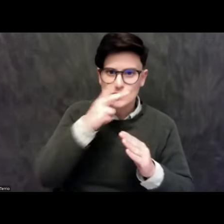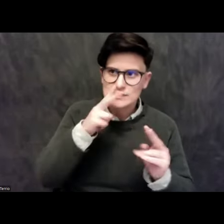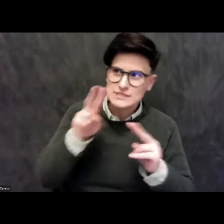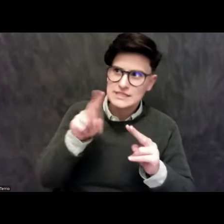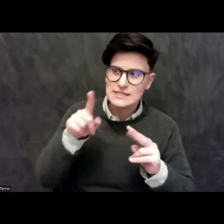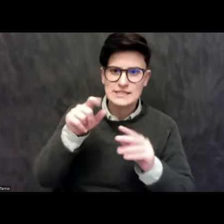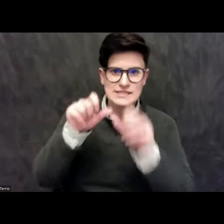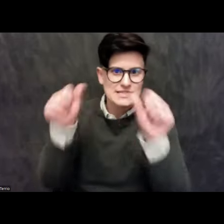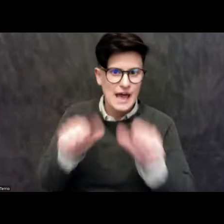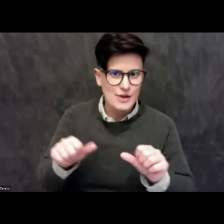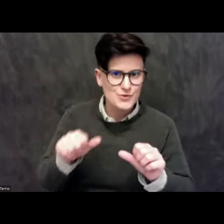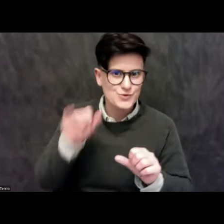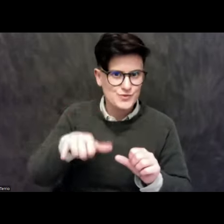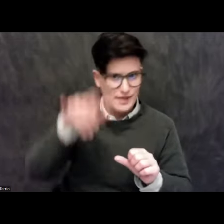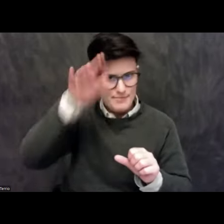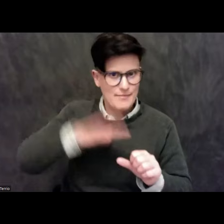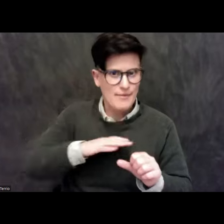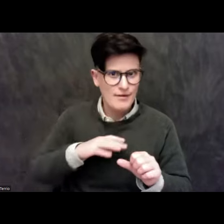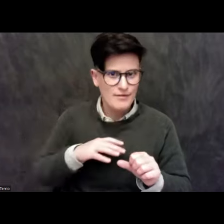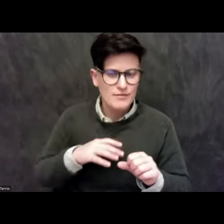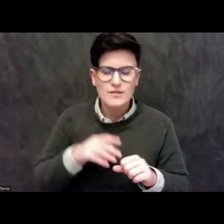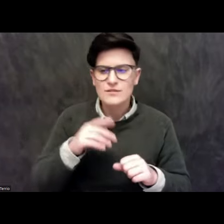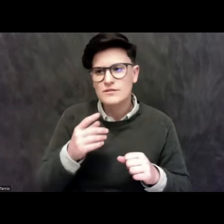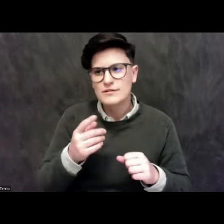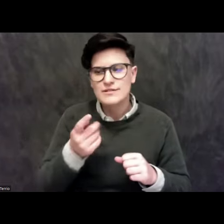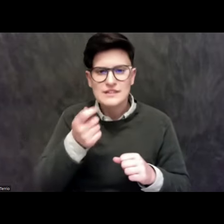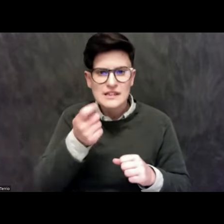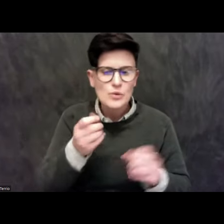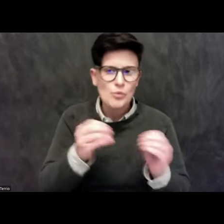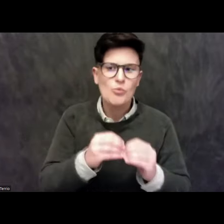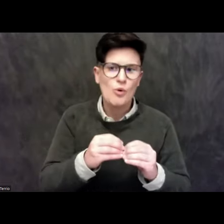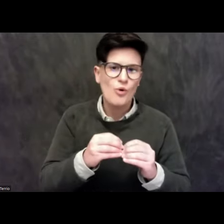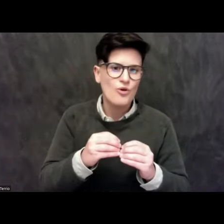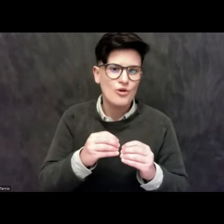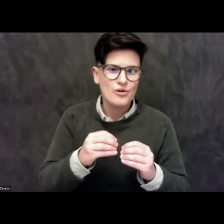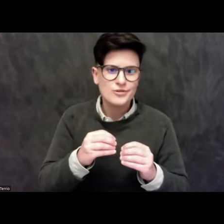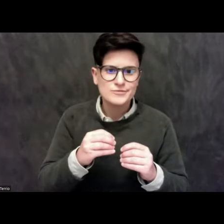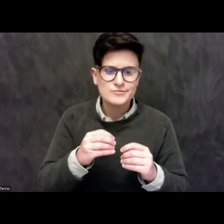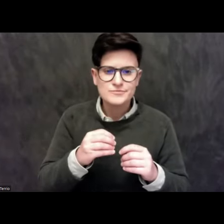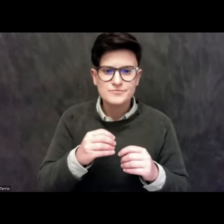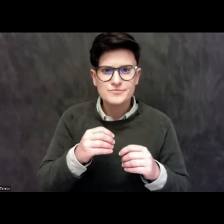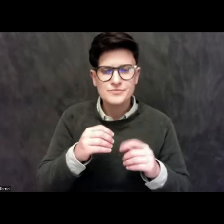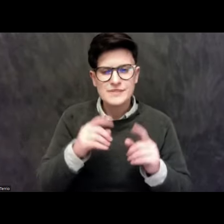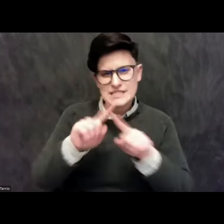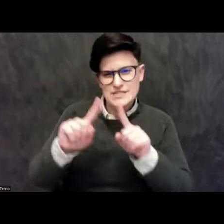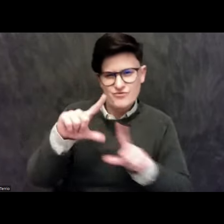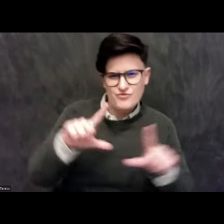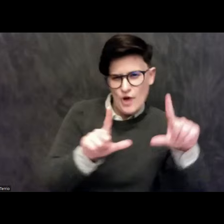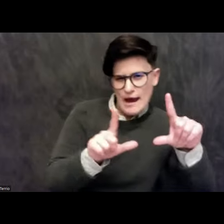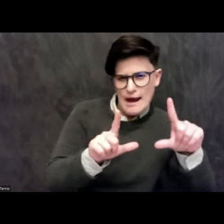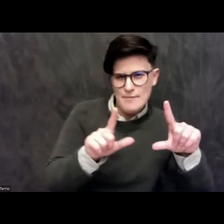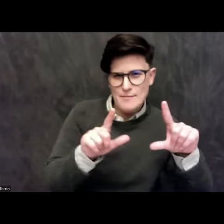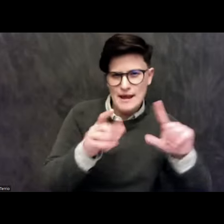And so, you know, there's a little more framing of captive taking, but being able to beat the